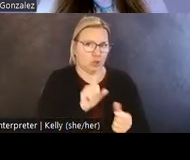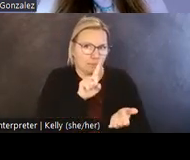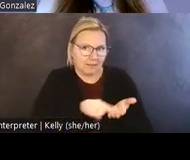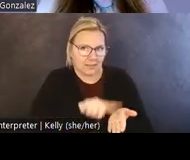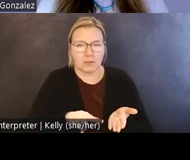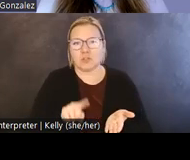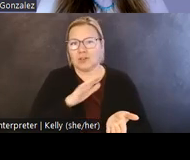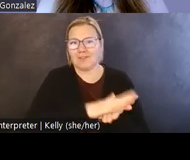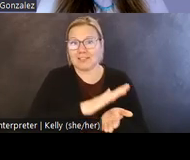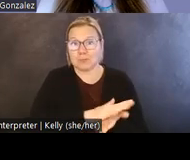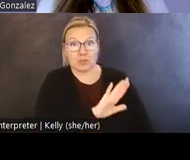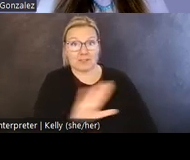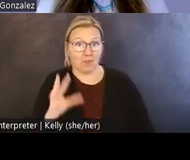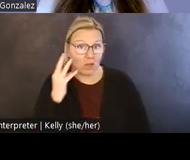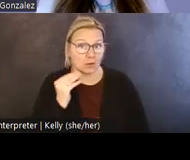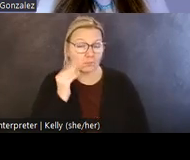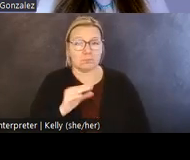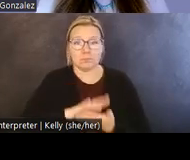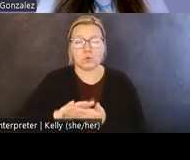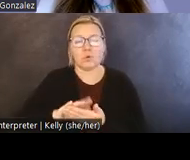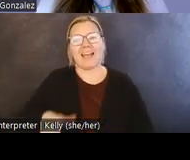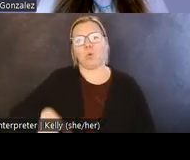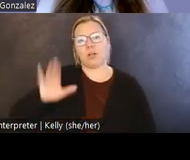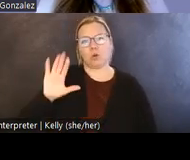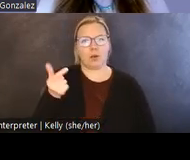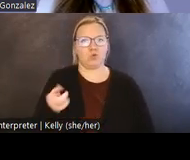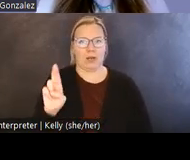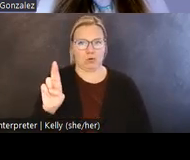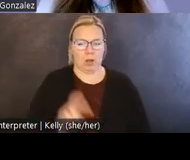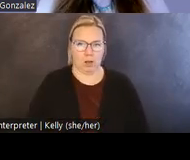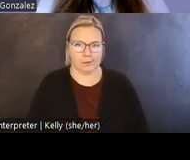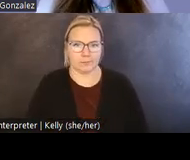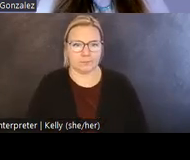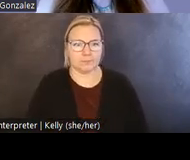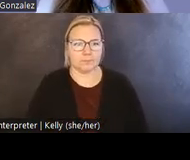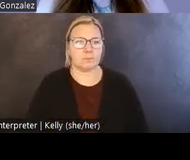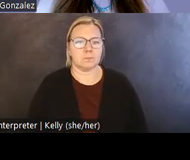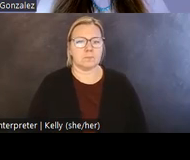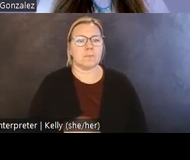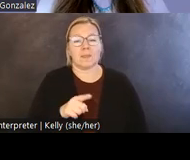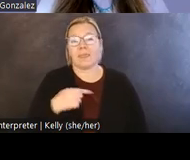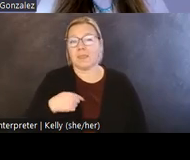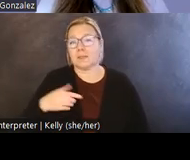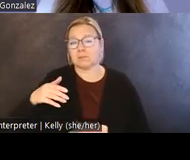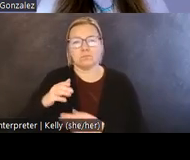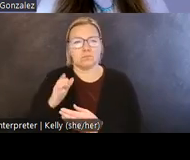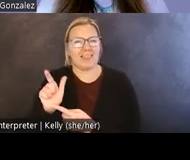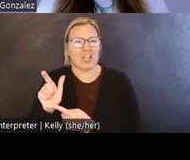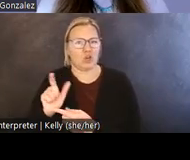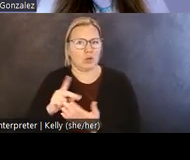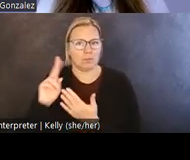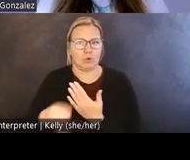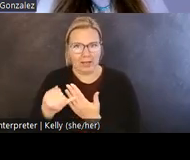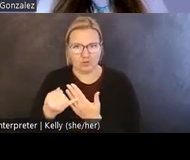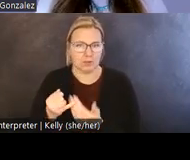of schooling and what it is meant to grow up Grand Ronde. I've carried out this latter project with the assistance of Dr. Eve